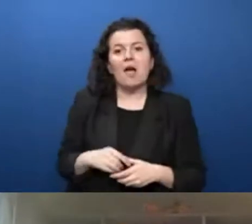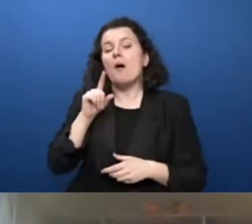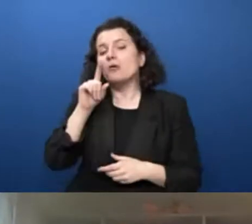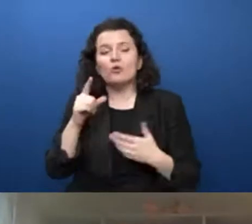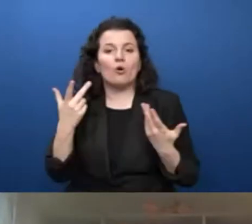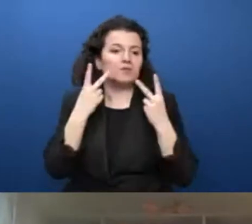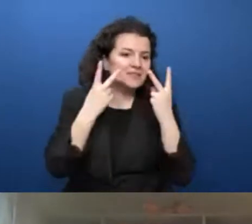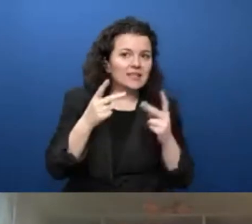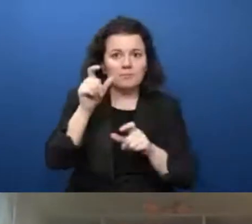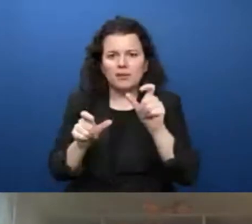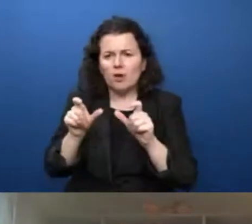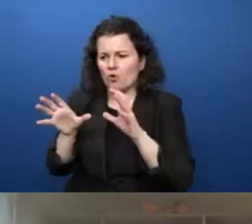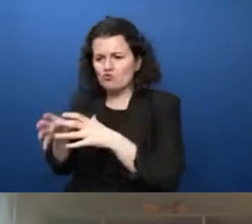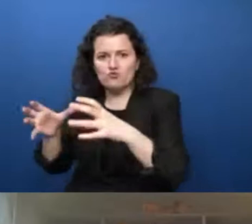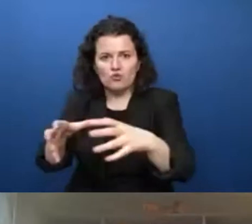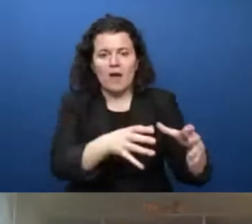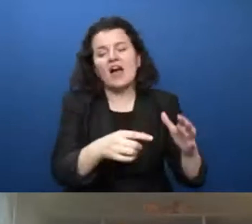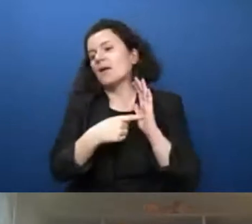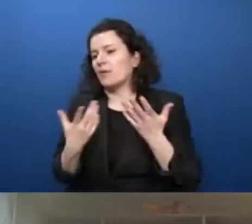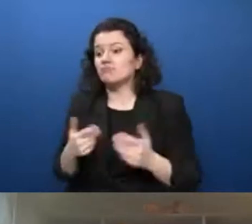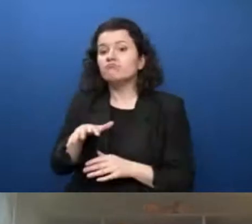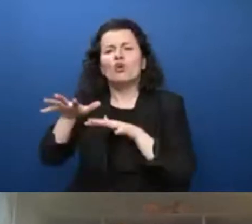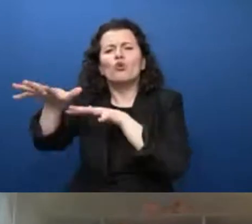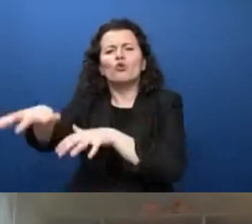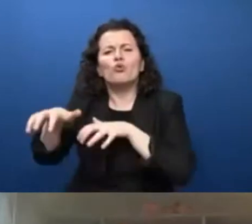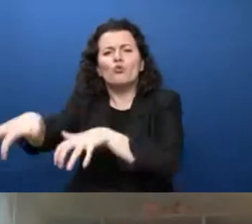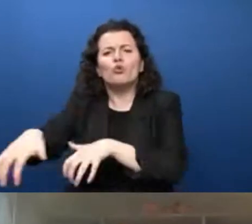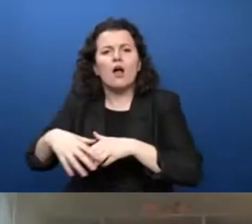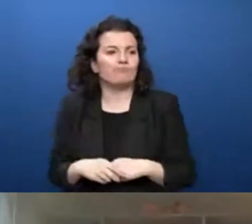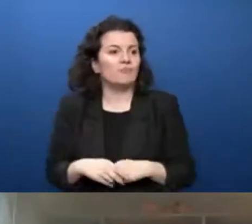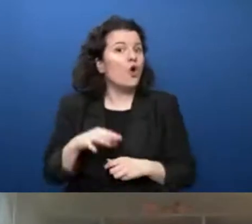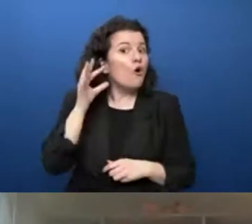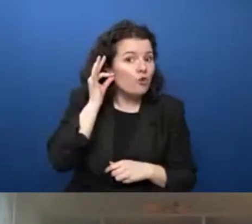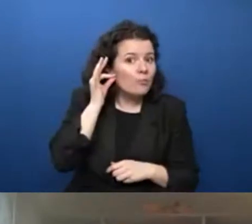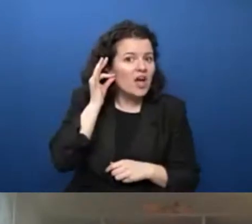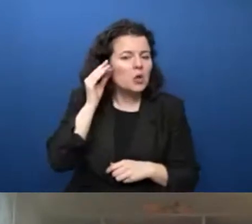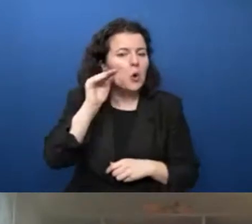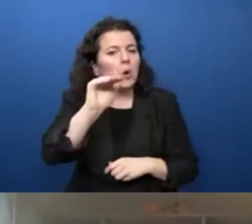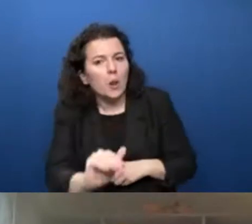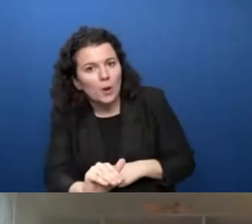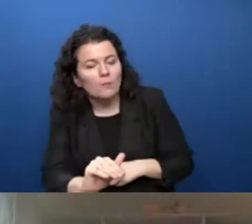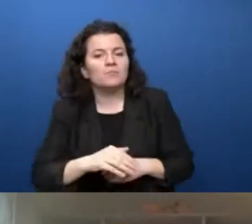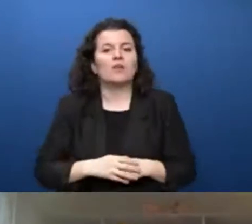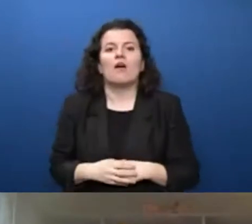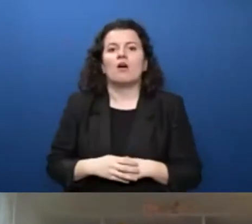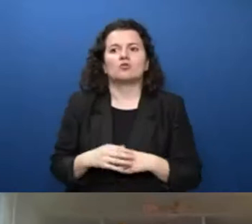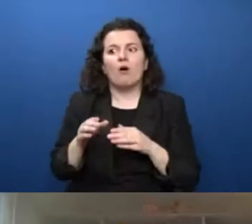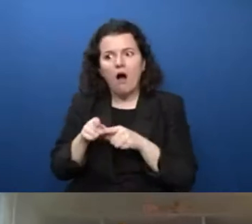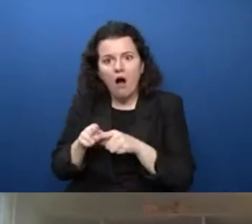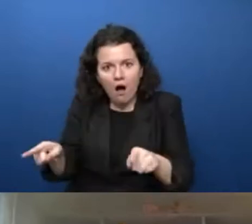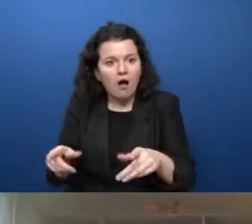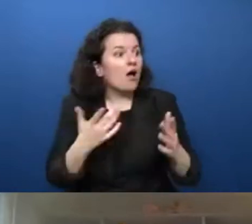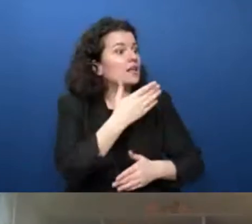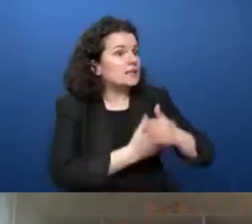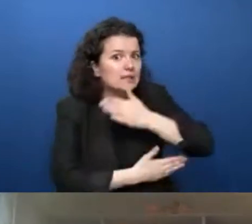already mentioned people in rural environments, women and girls. But we, of course, also have to deal with this issue of disability,